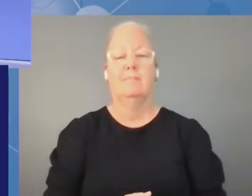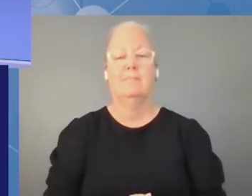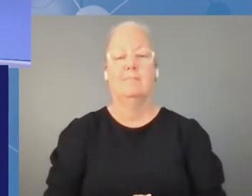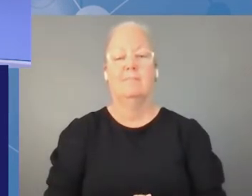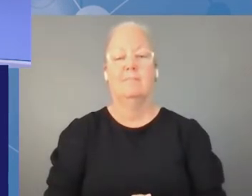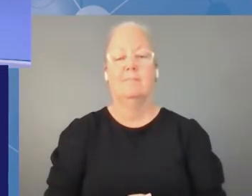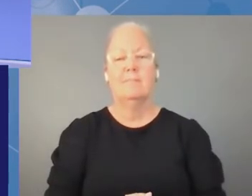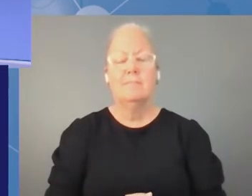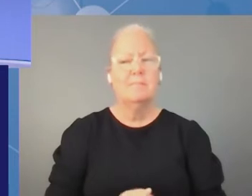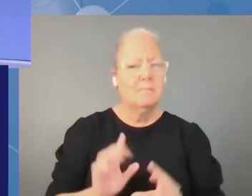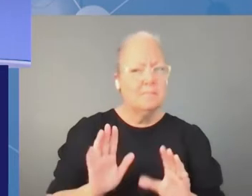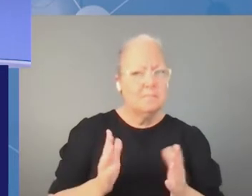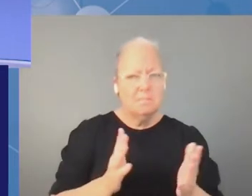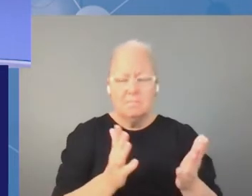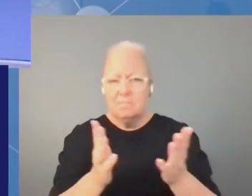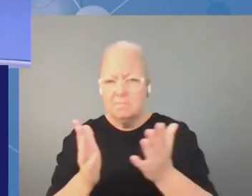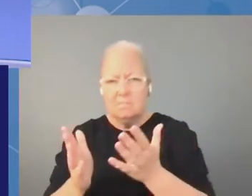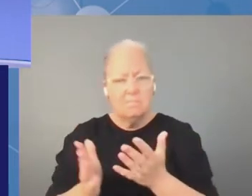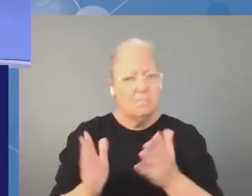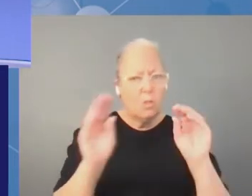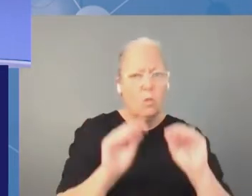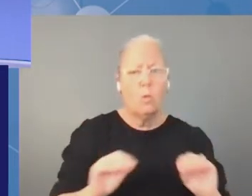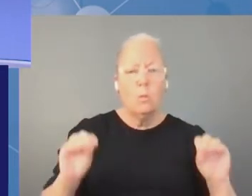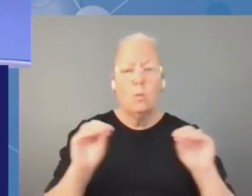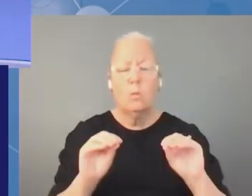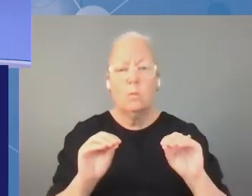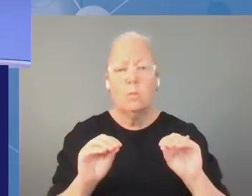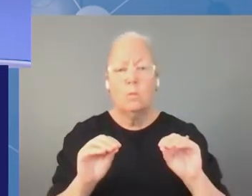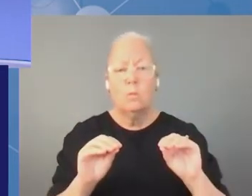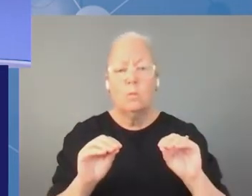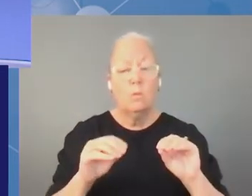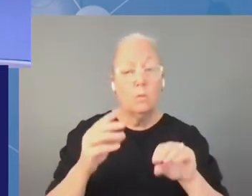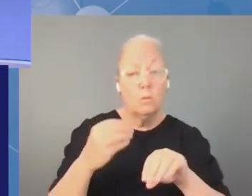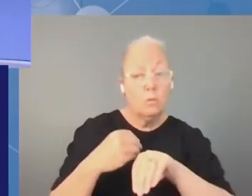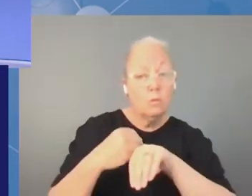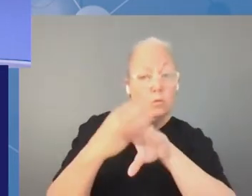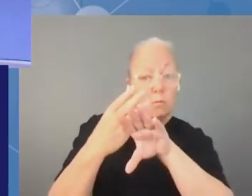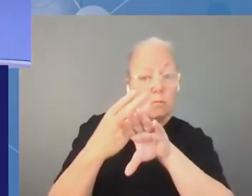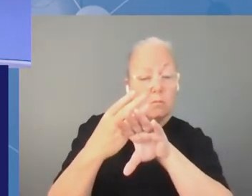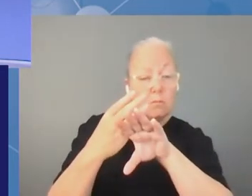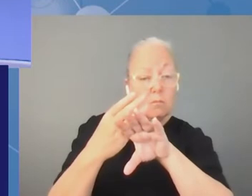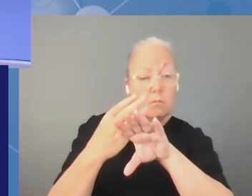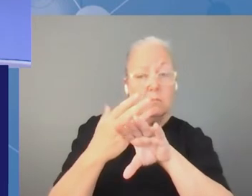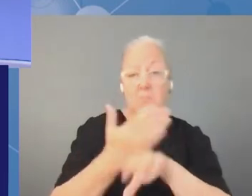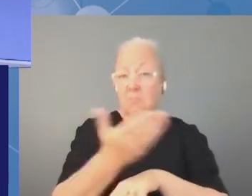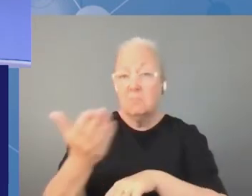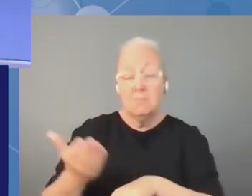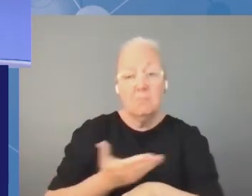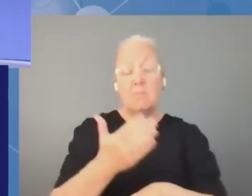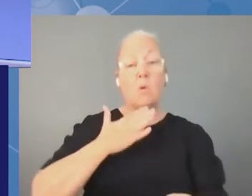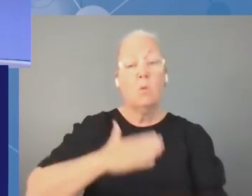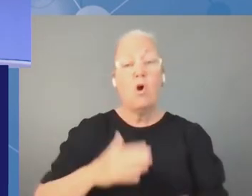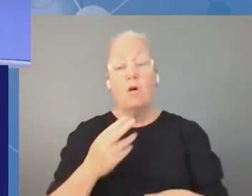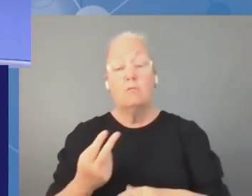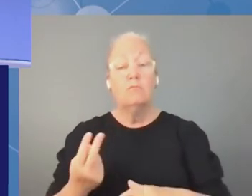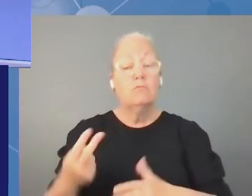anybody in the zoom online platform who wants the floor does anybody want the